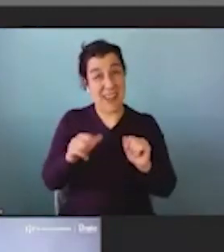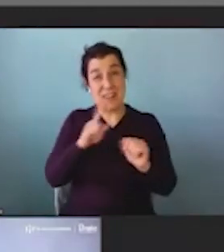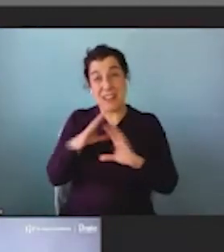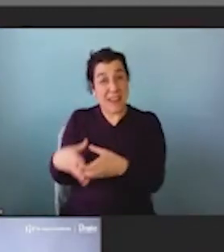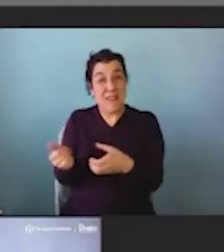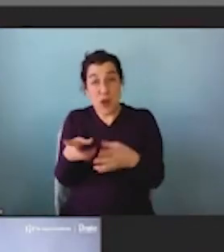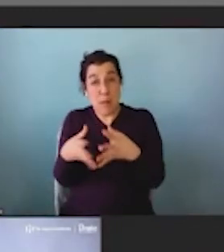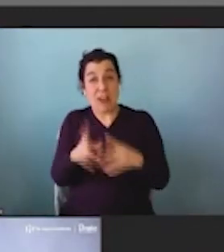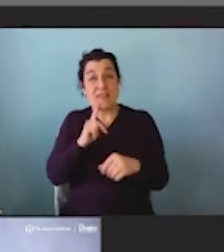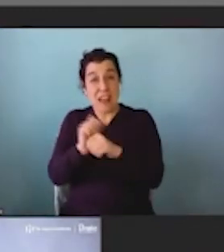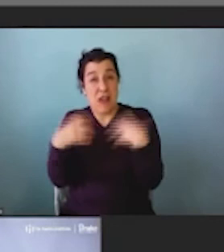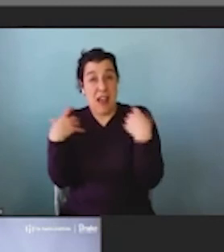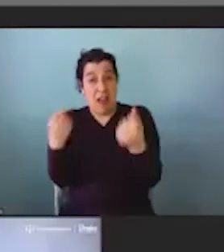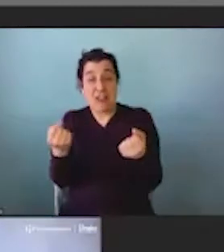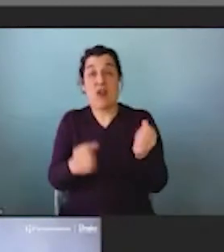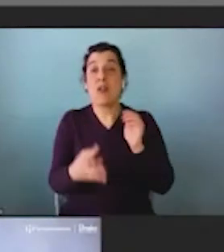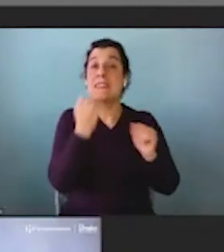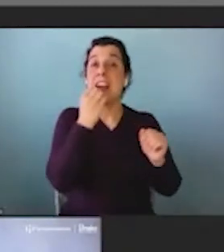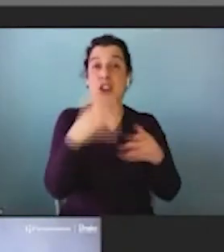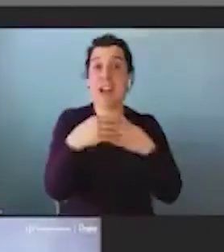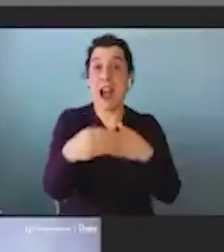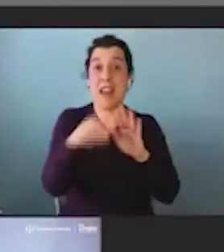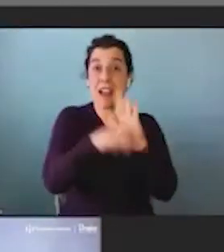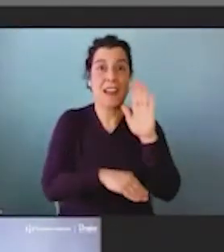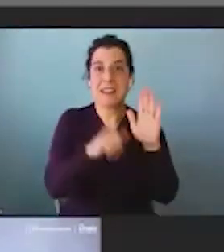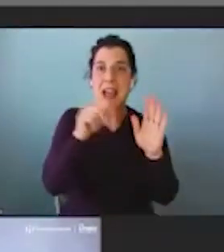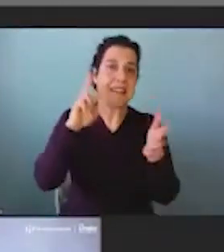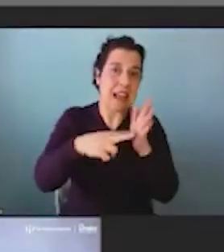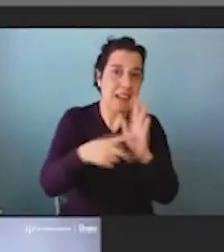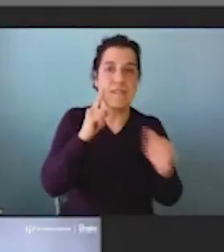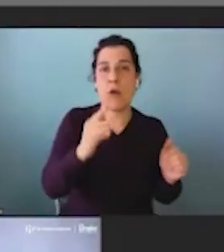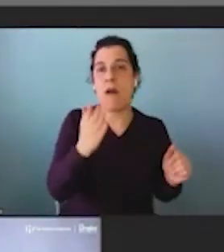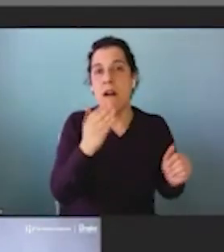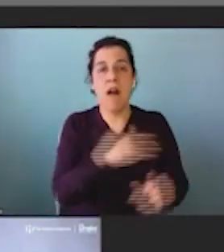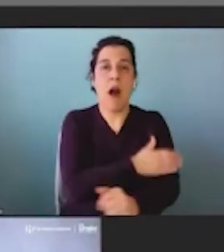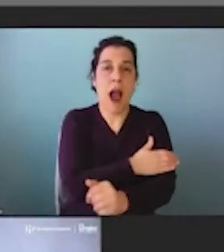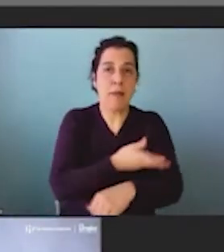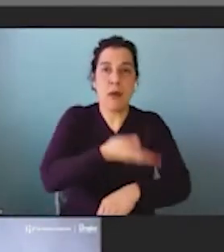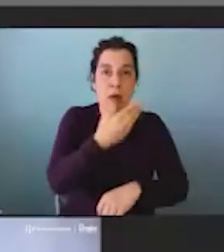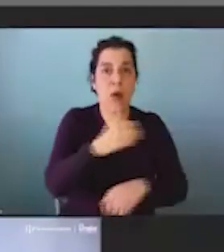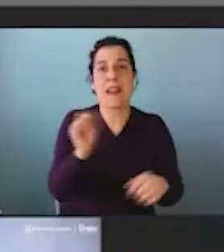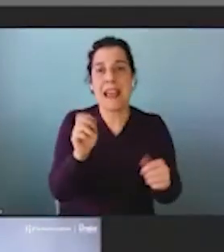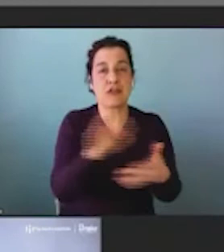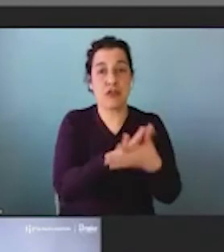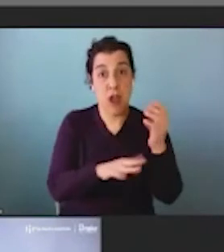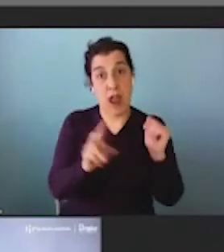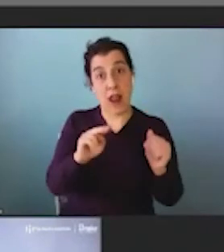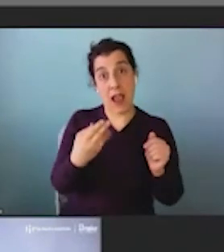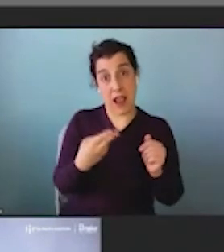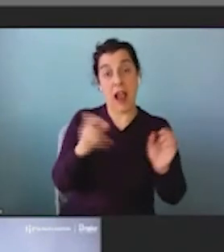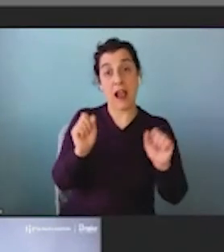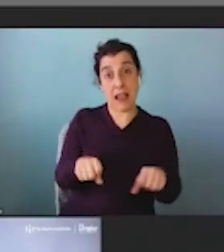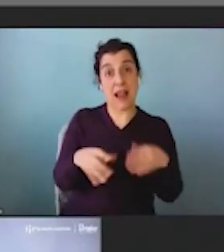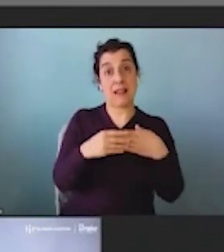So the dietary guidelines are not intended to be for people with diabetes or obesity or hypertension or cancer or what do you do? So NIH could do dietary guidelines.